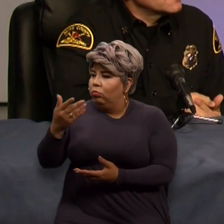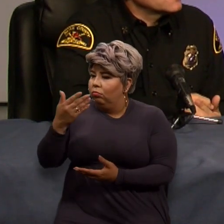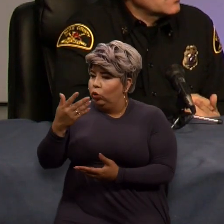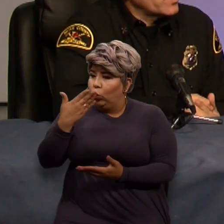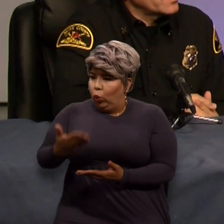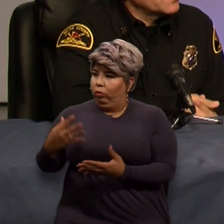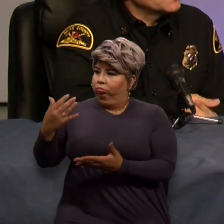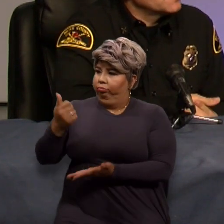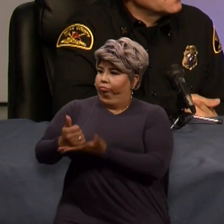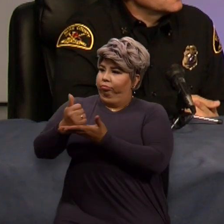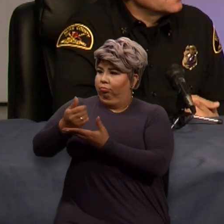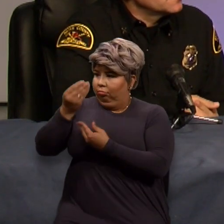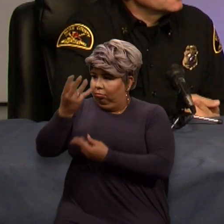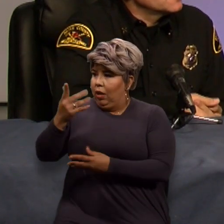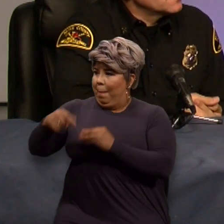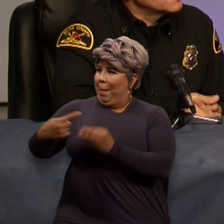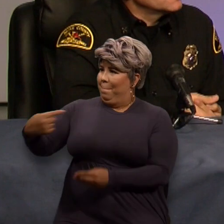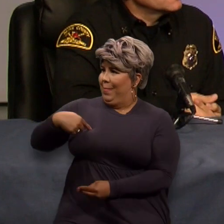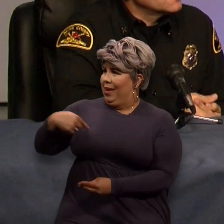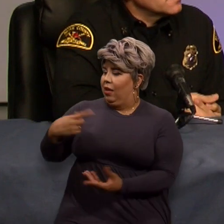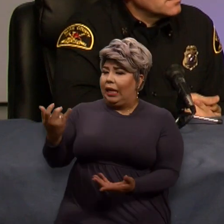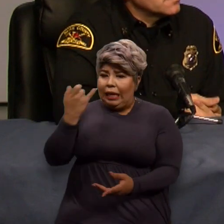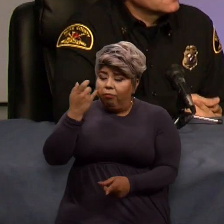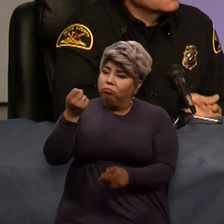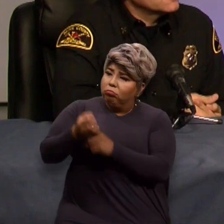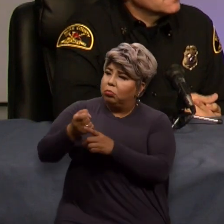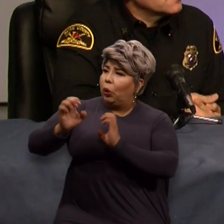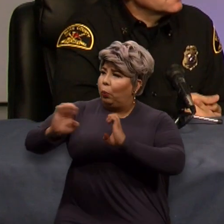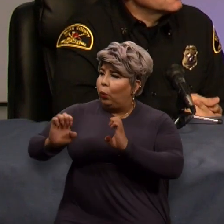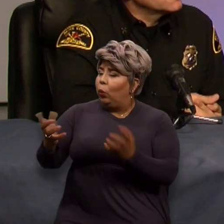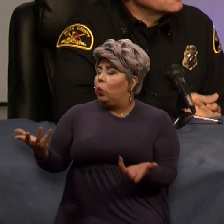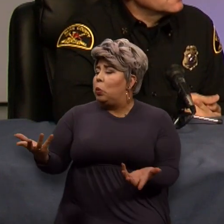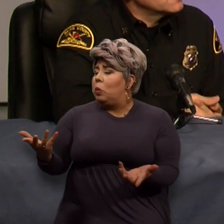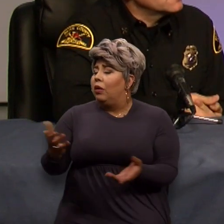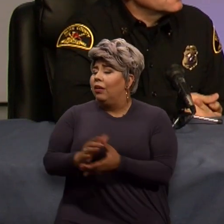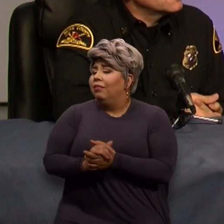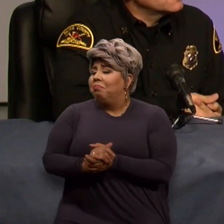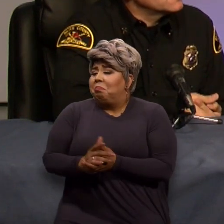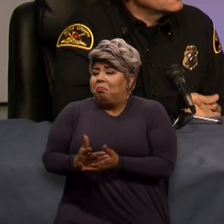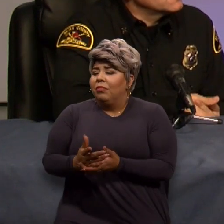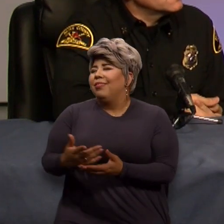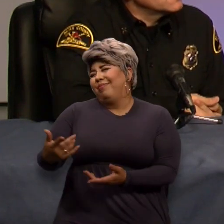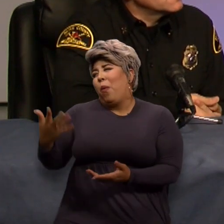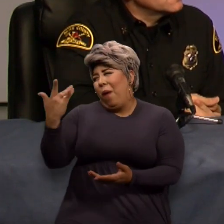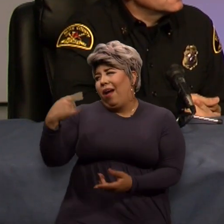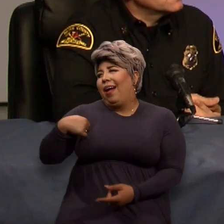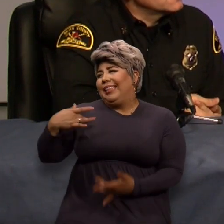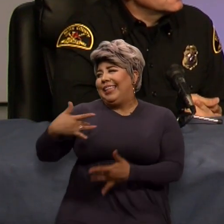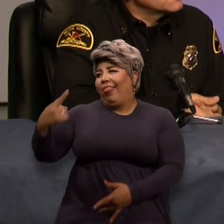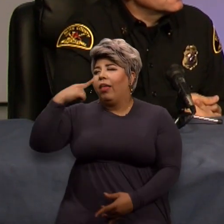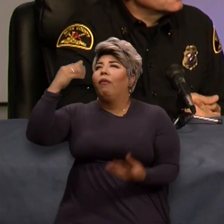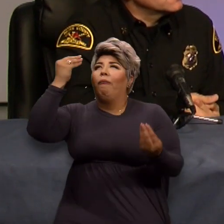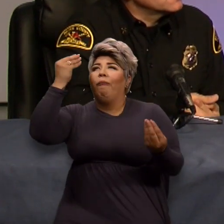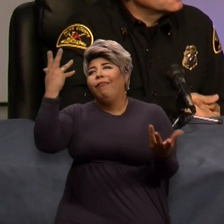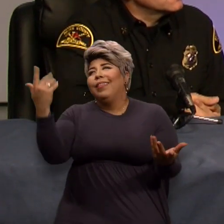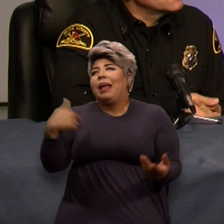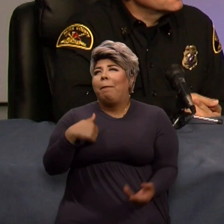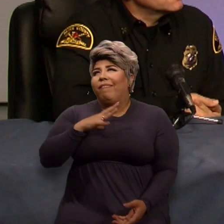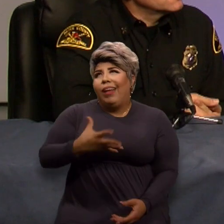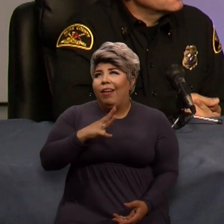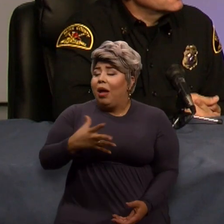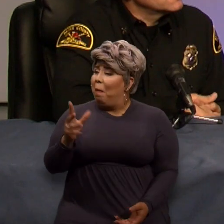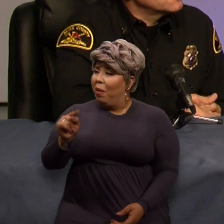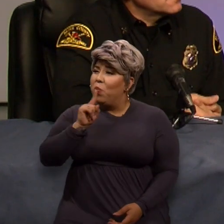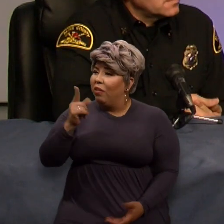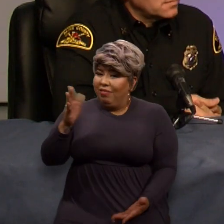in the case of an emergency. And, you know, I think there's nothing wrong with me, nothing's ever going to happen to me, but whether it be a car accident,